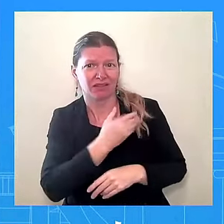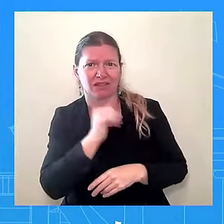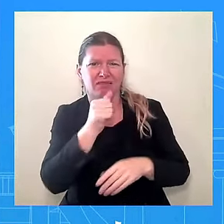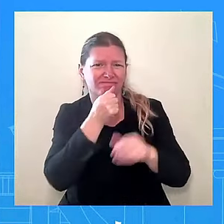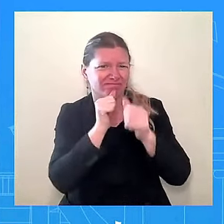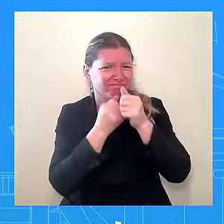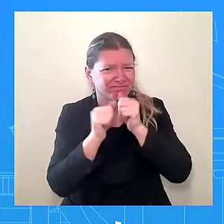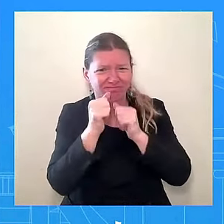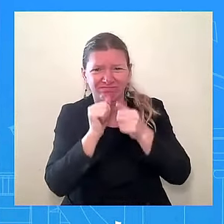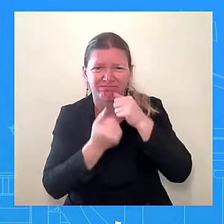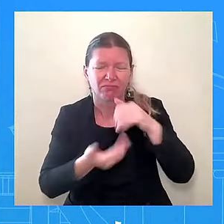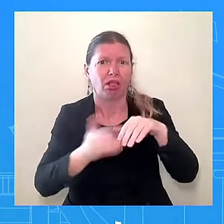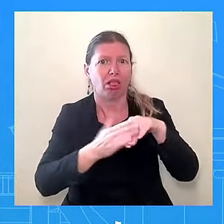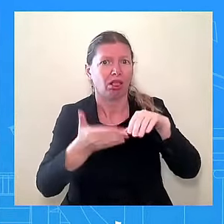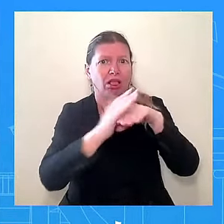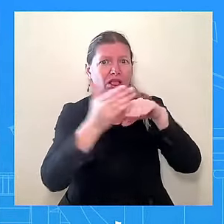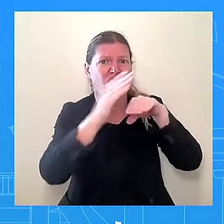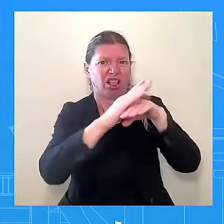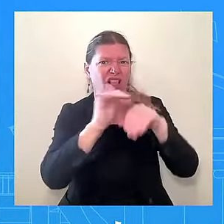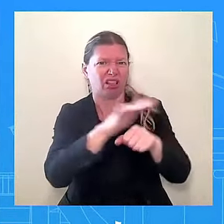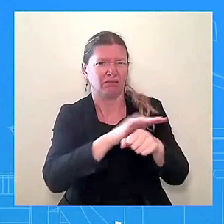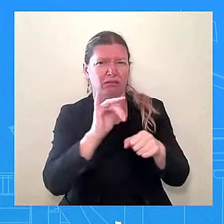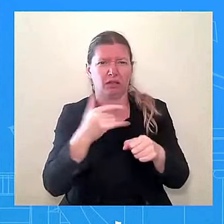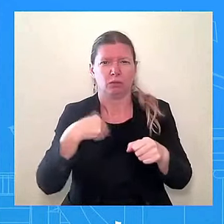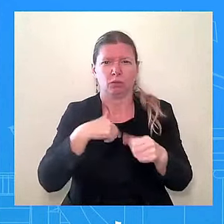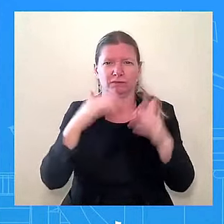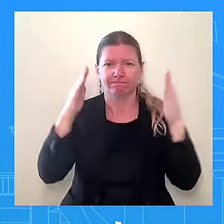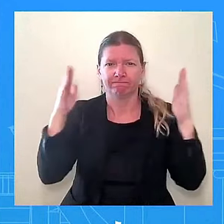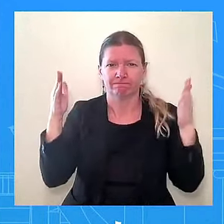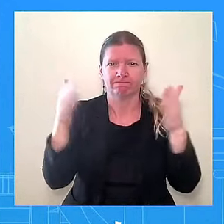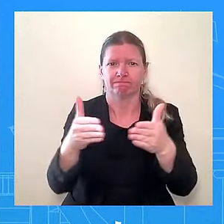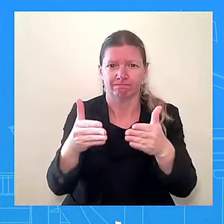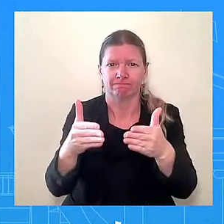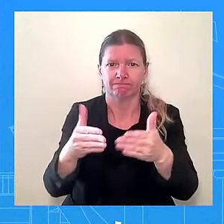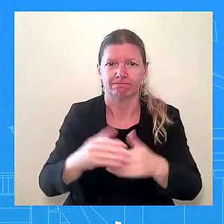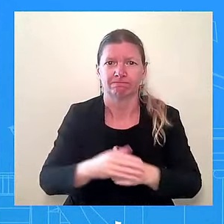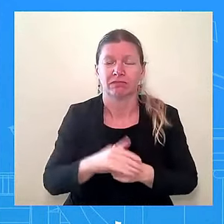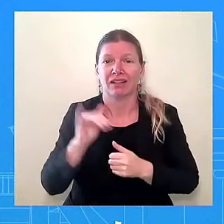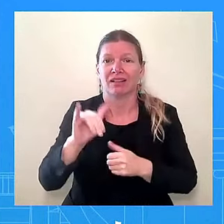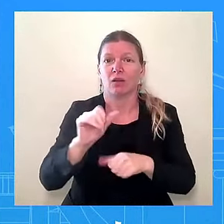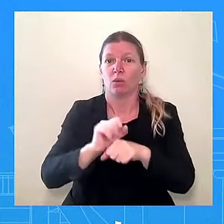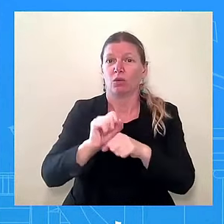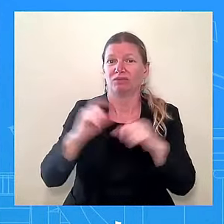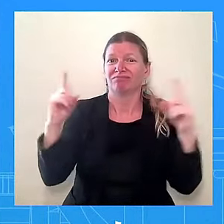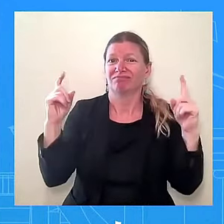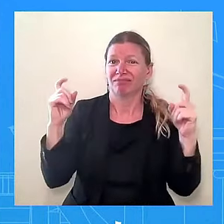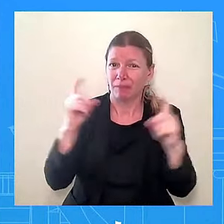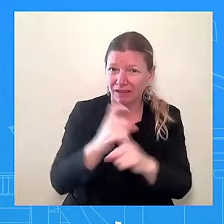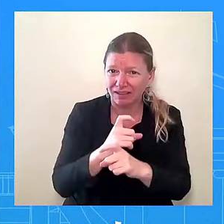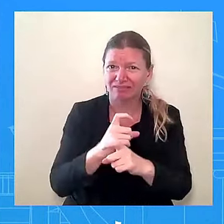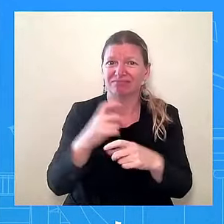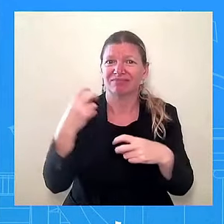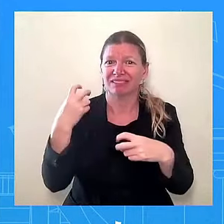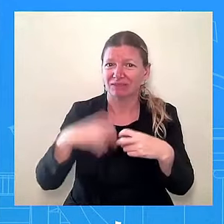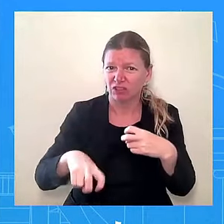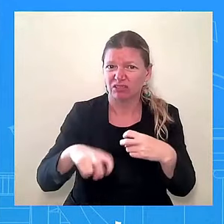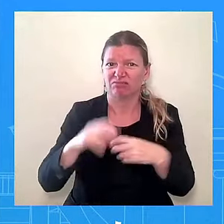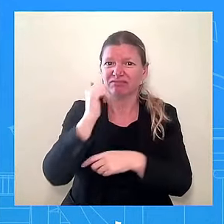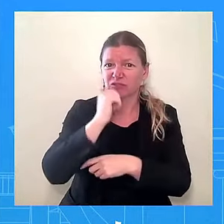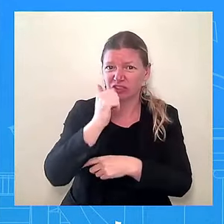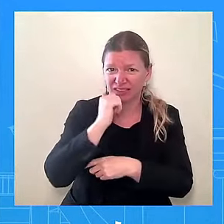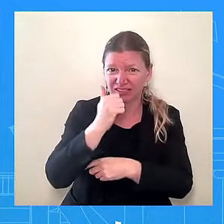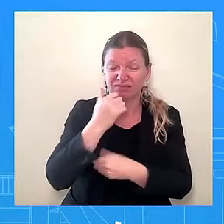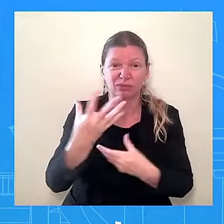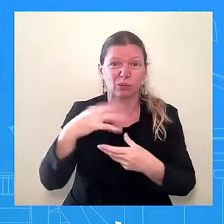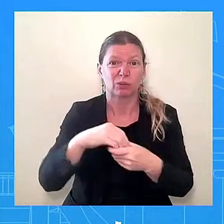to prevent escalation here. That work is complicated and difficult every day, and that includes today. Go, Dan. Thanks, Green.